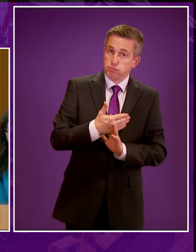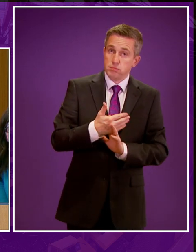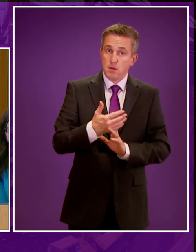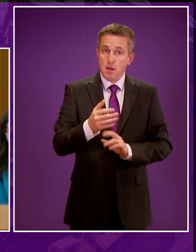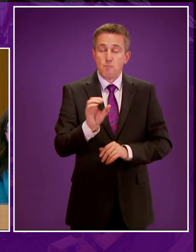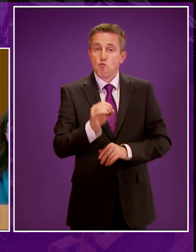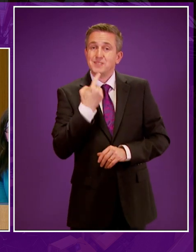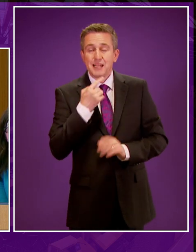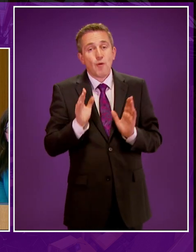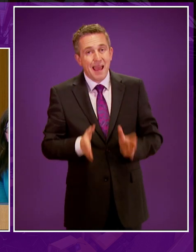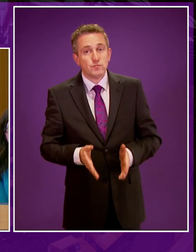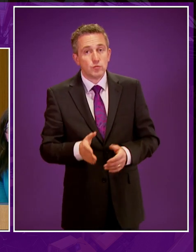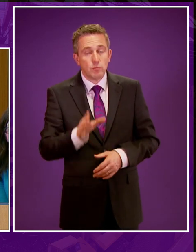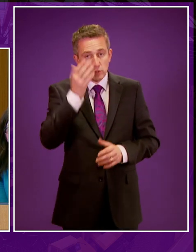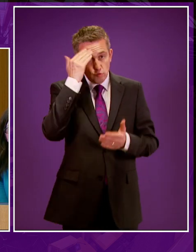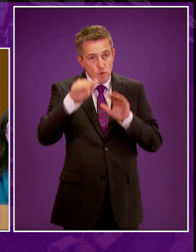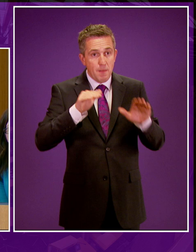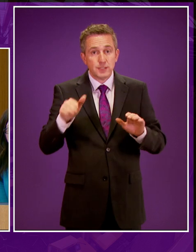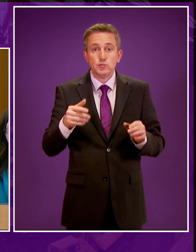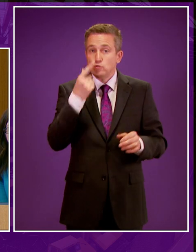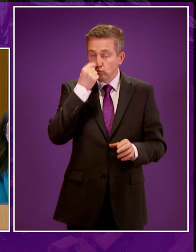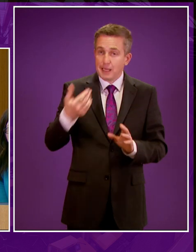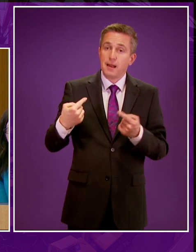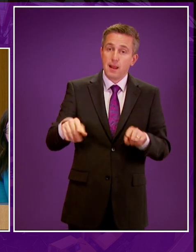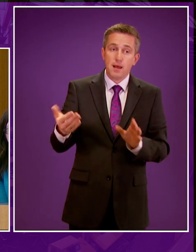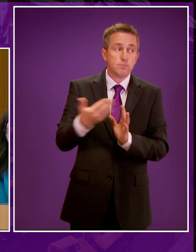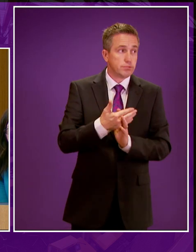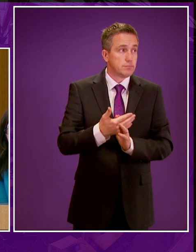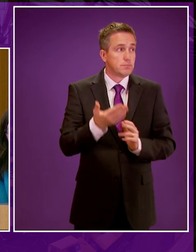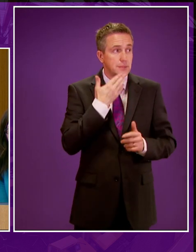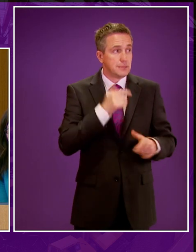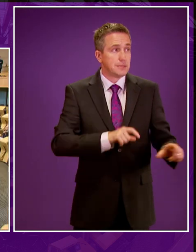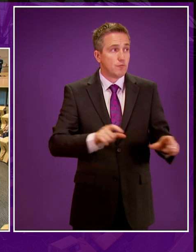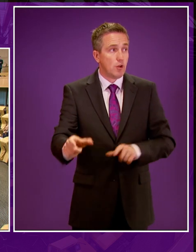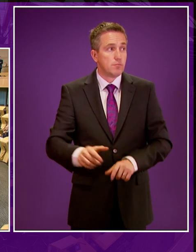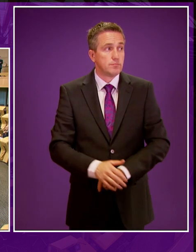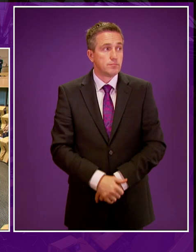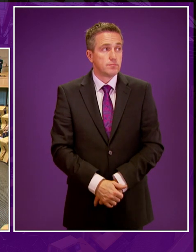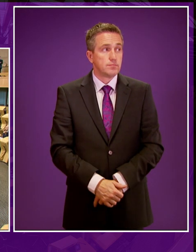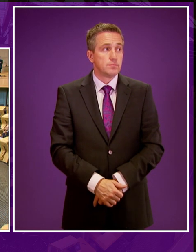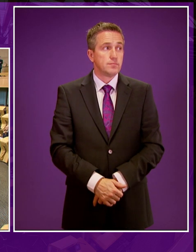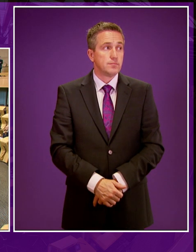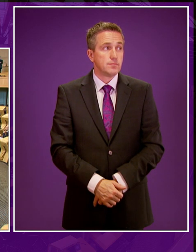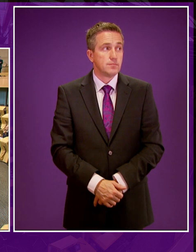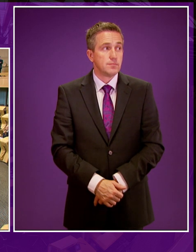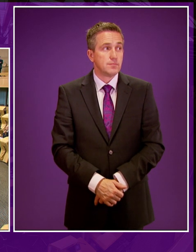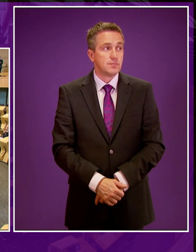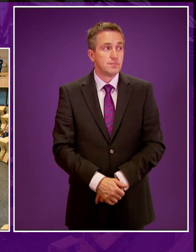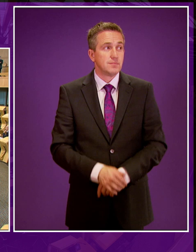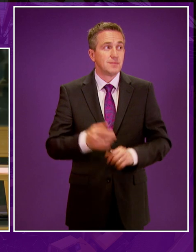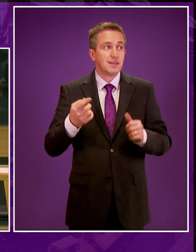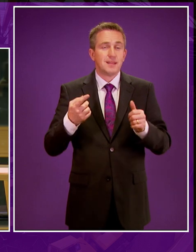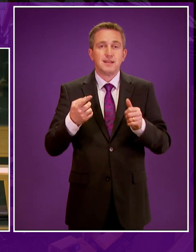not directing you in any way, but just to remind members there is time in hand. Sorry, Mr. Beatty. Please continue. In April 2011,